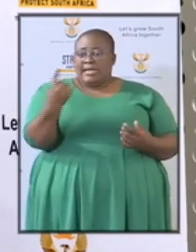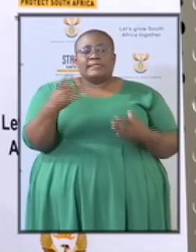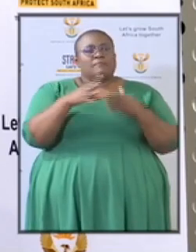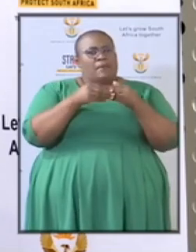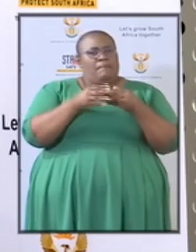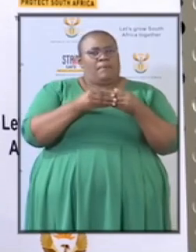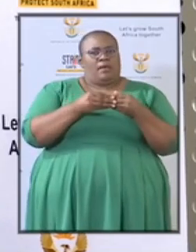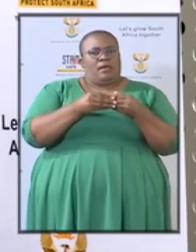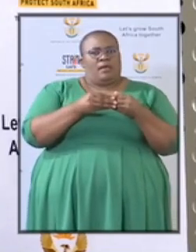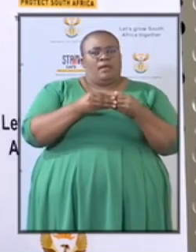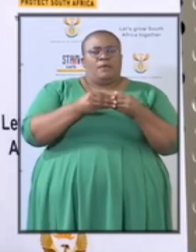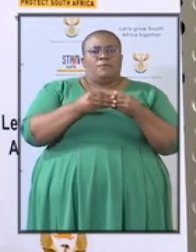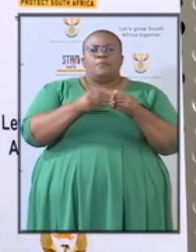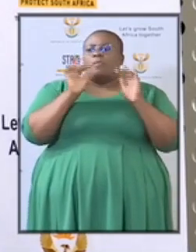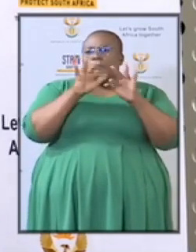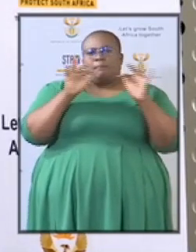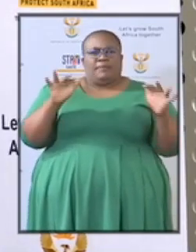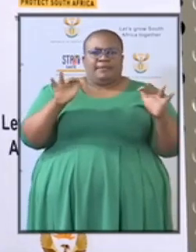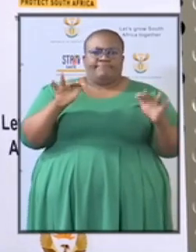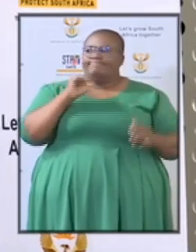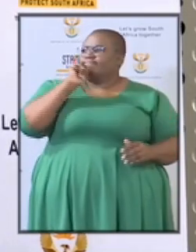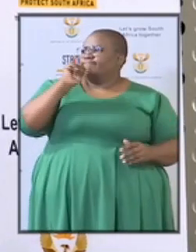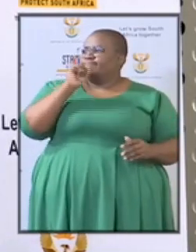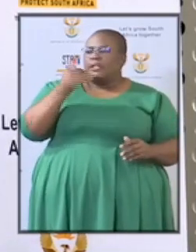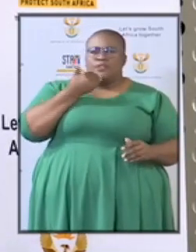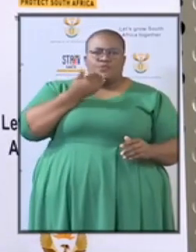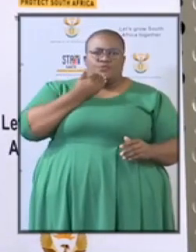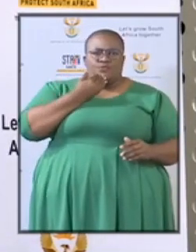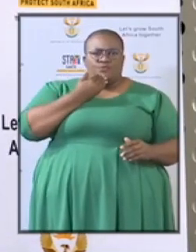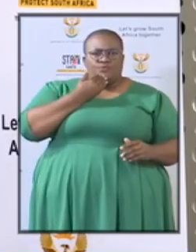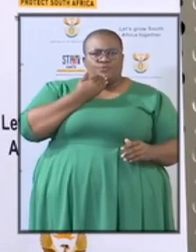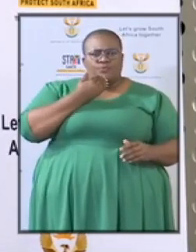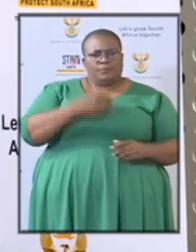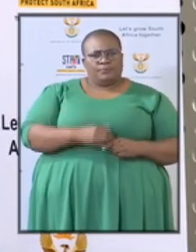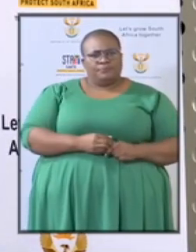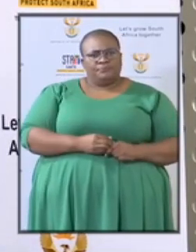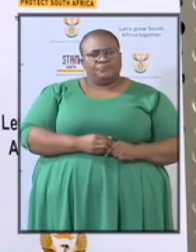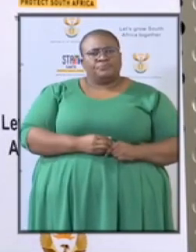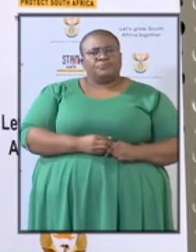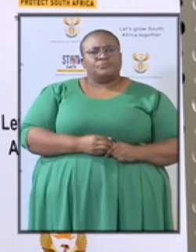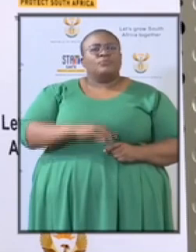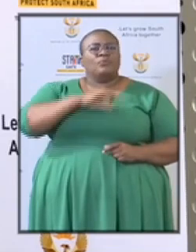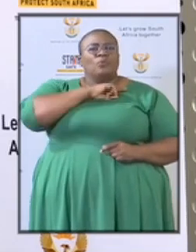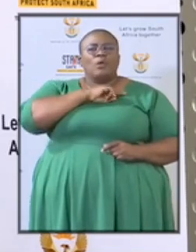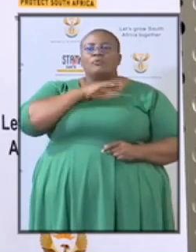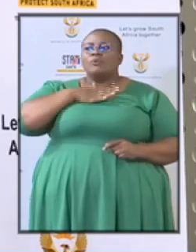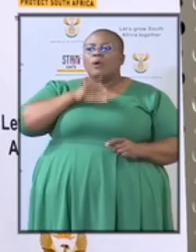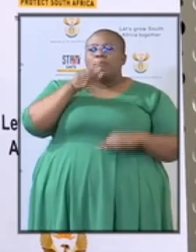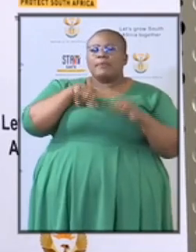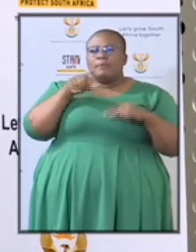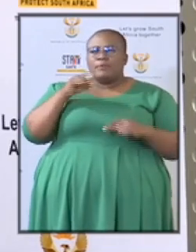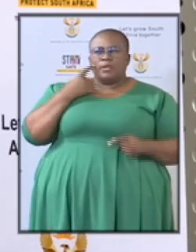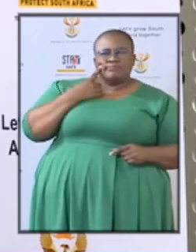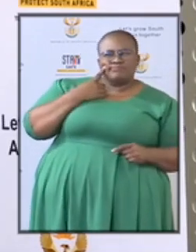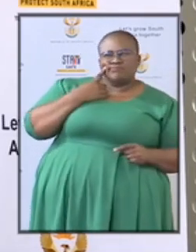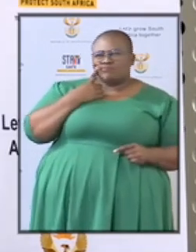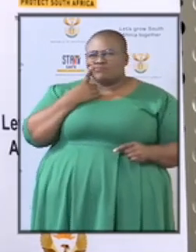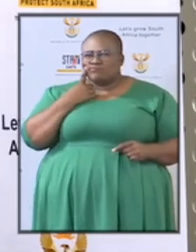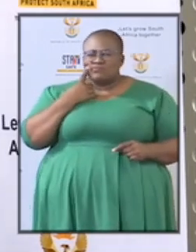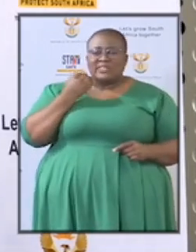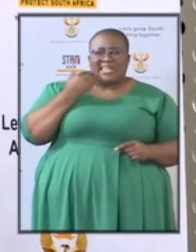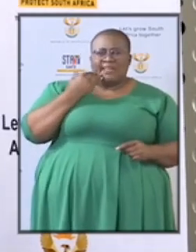wherever they are walking from. To erase any suspicion, if there will be any allegations,